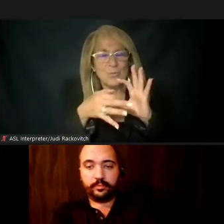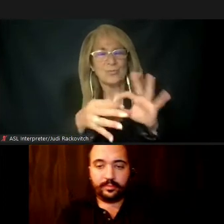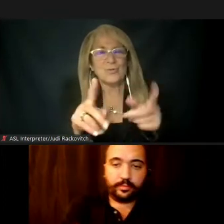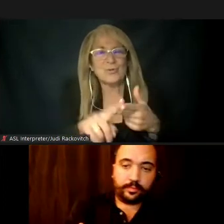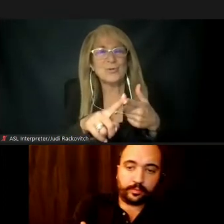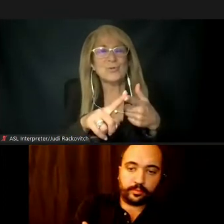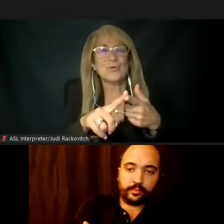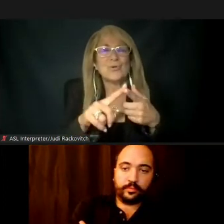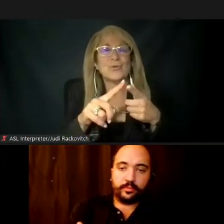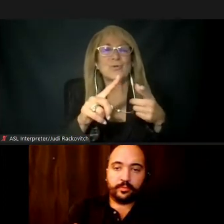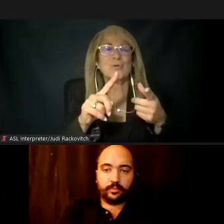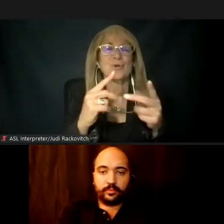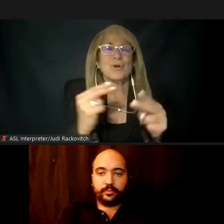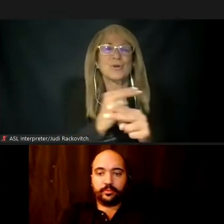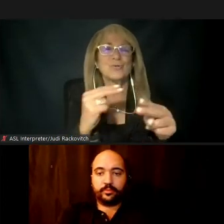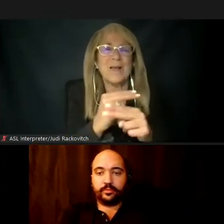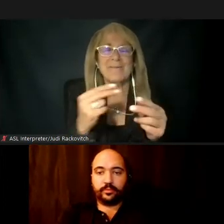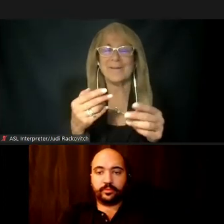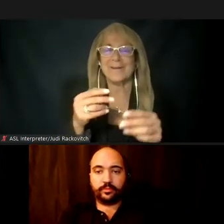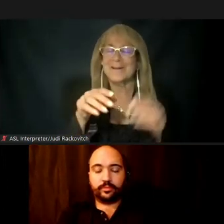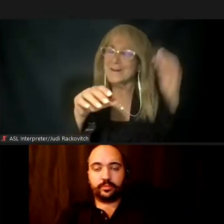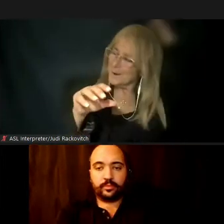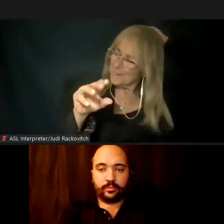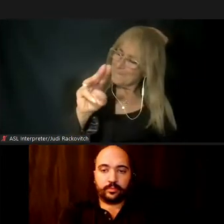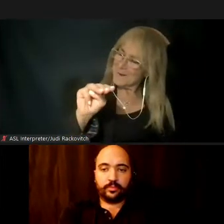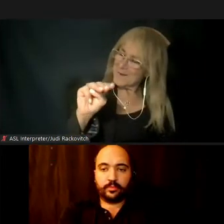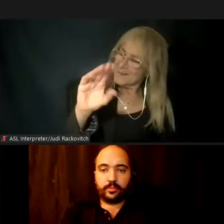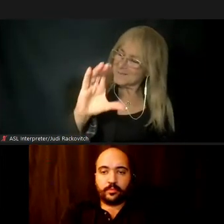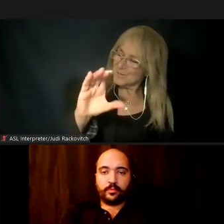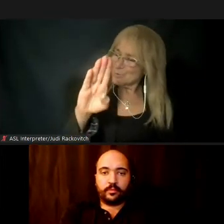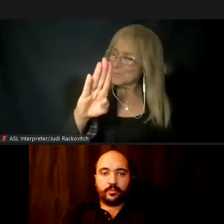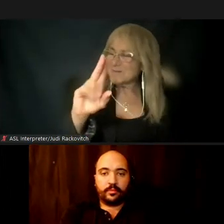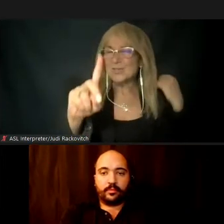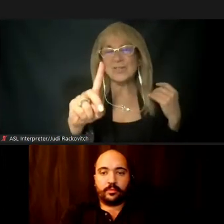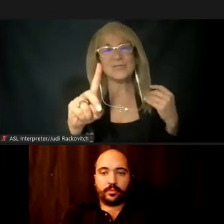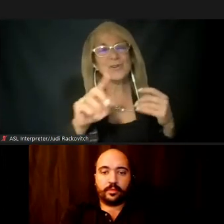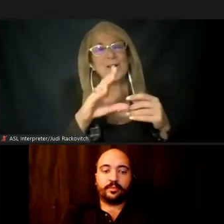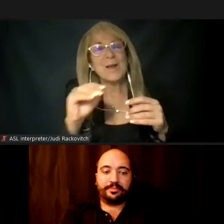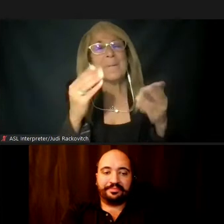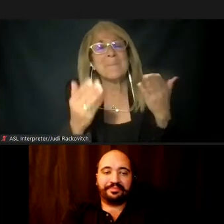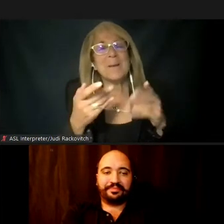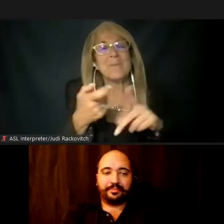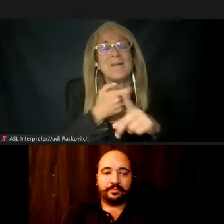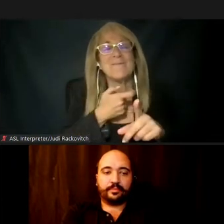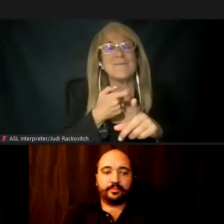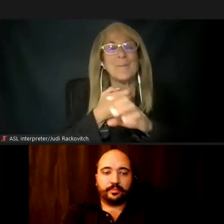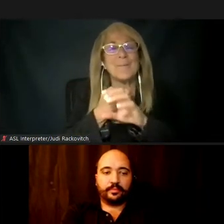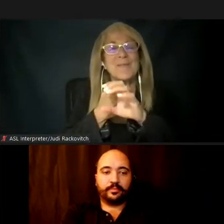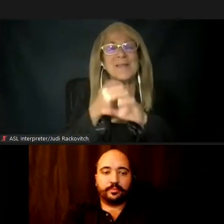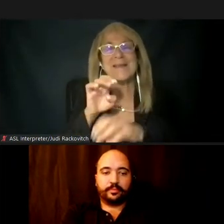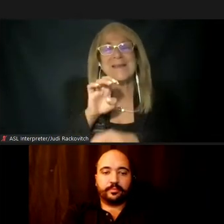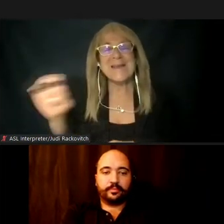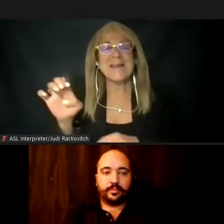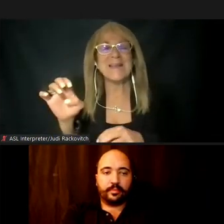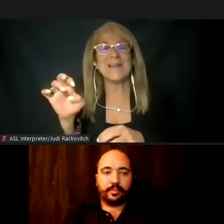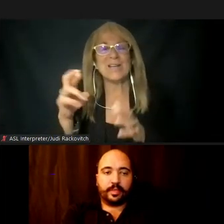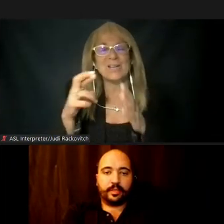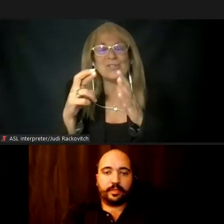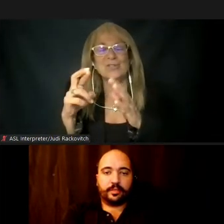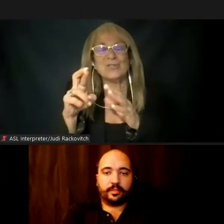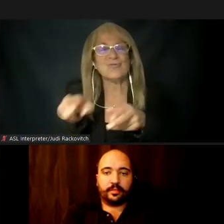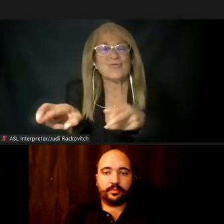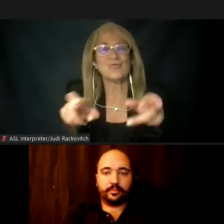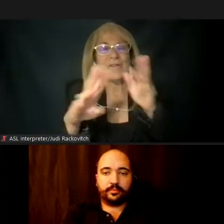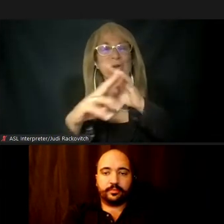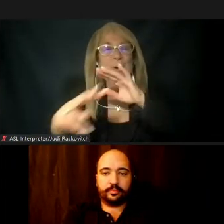Manhattan Central Business District, in certain scenarios, traffic may divert from the East River Bridges to the Queens Midtown Tunnel and Hugh Carey Tunnel. We